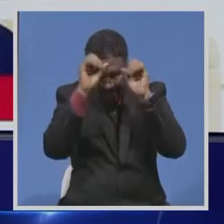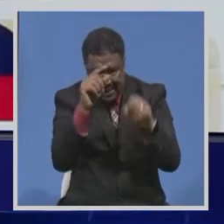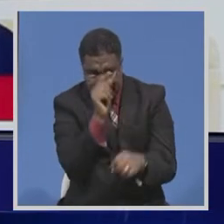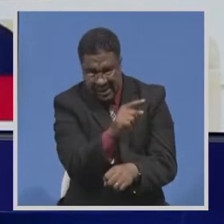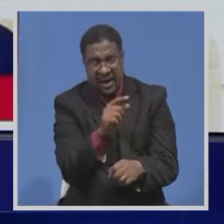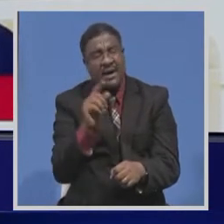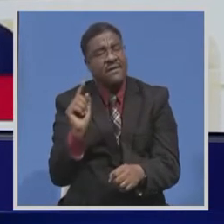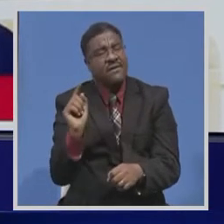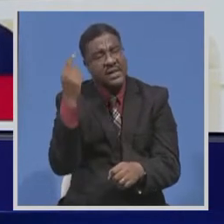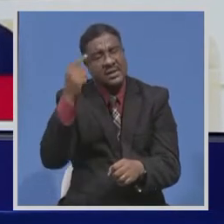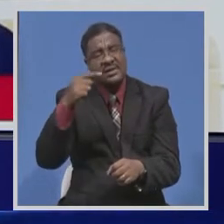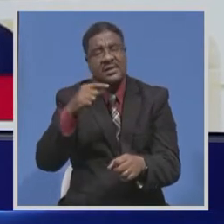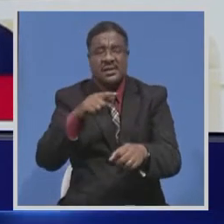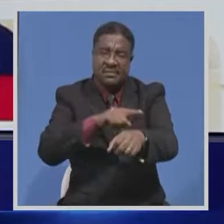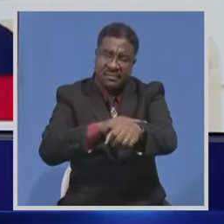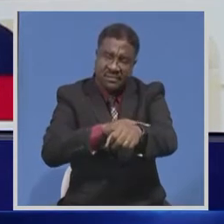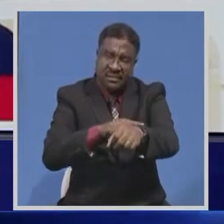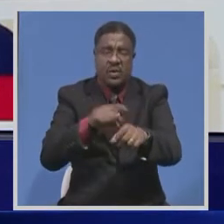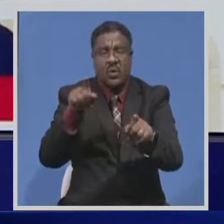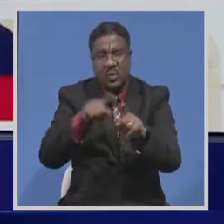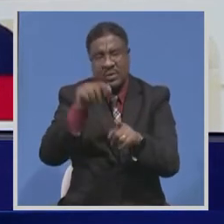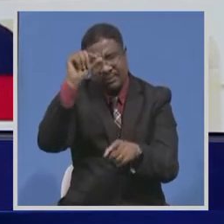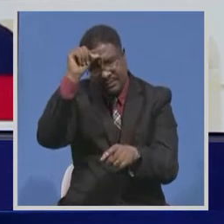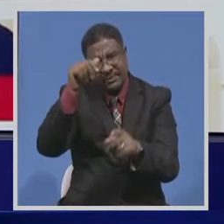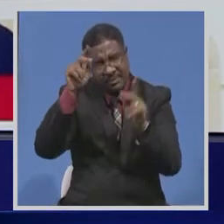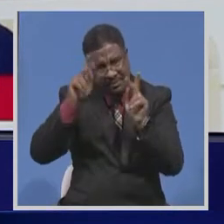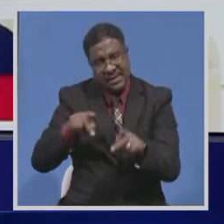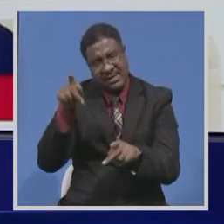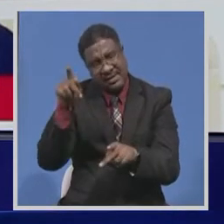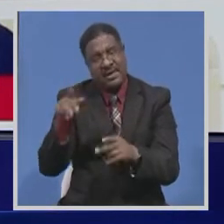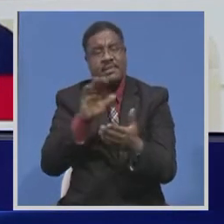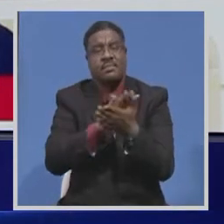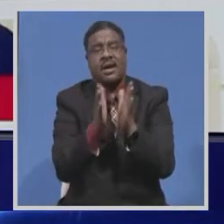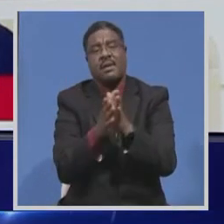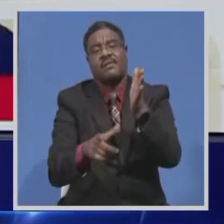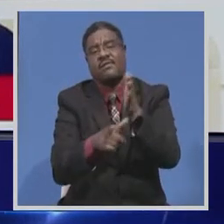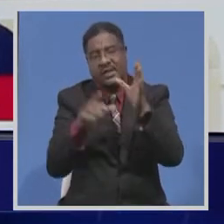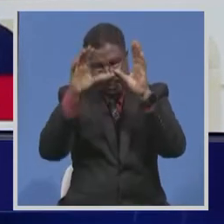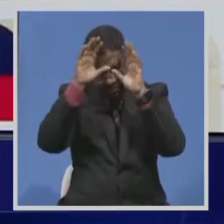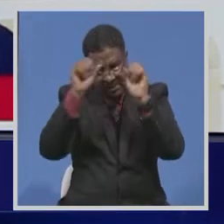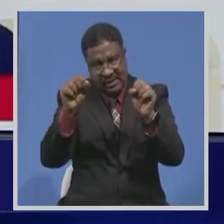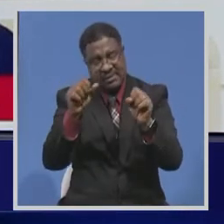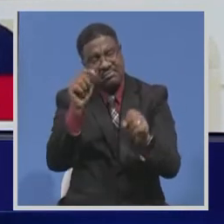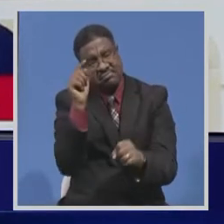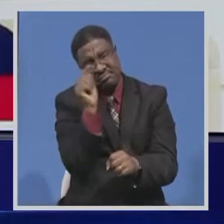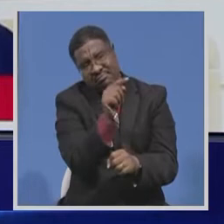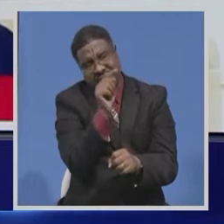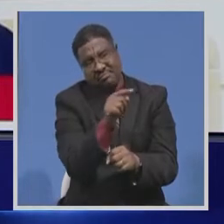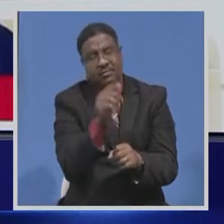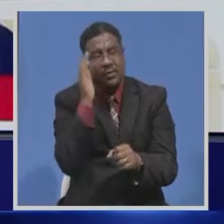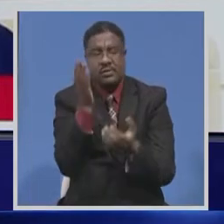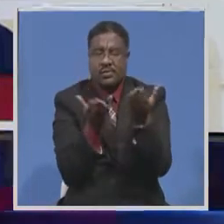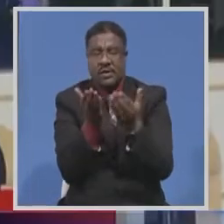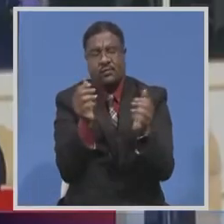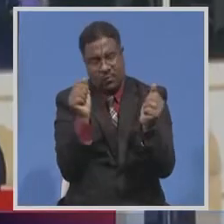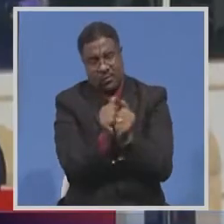first black and Asian American person elevated to serve in a role a heartbeat from the presidency